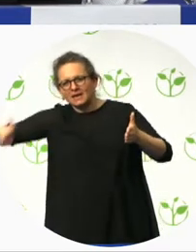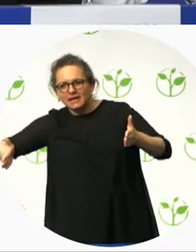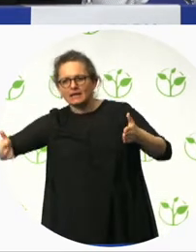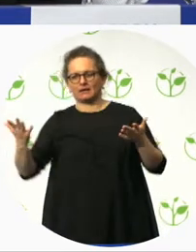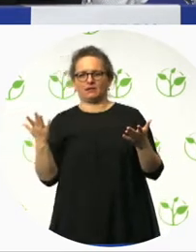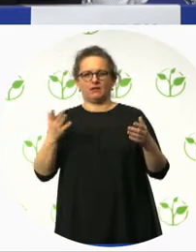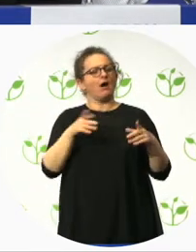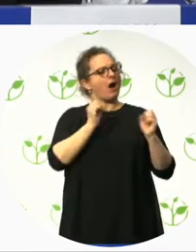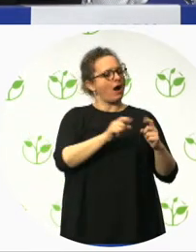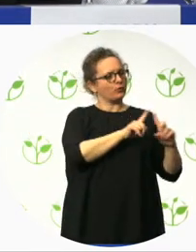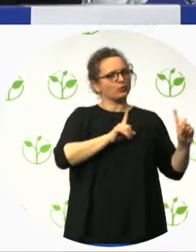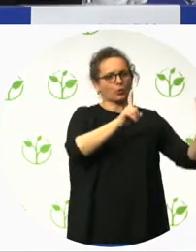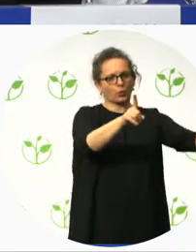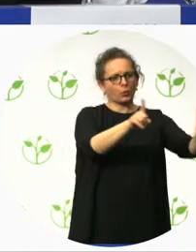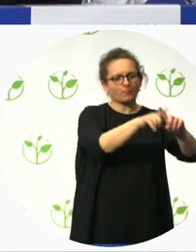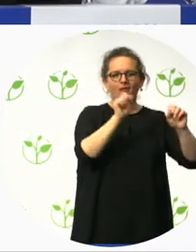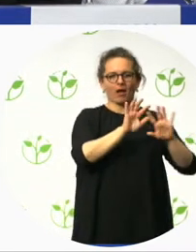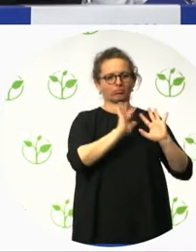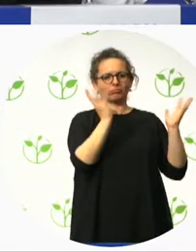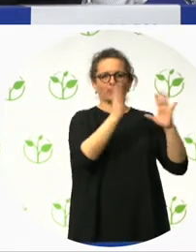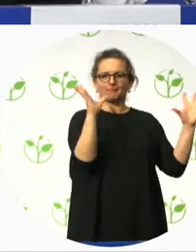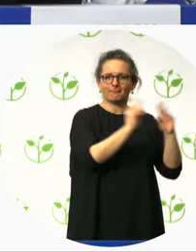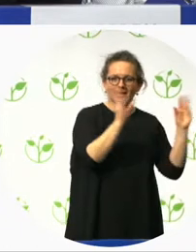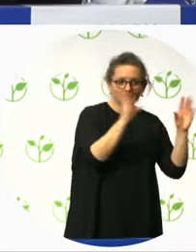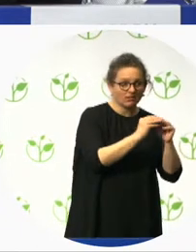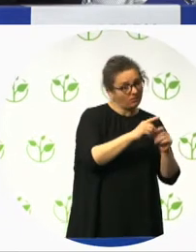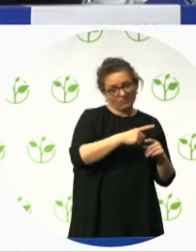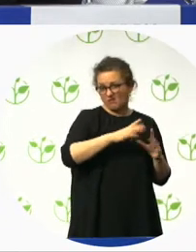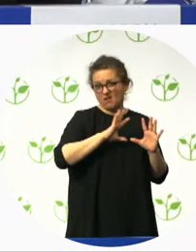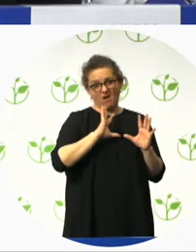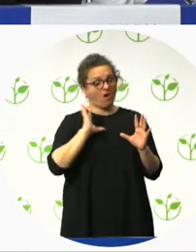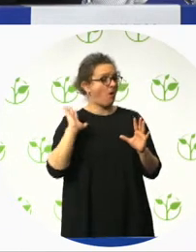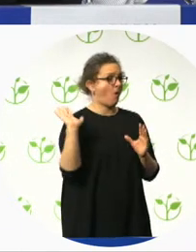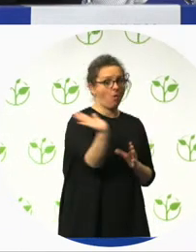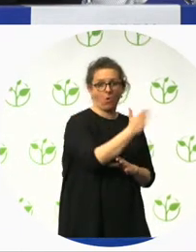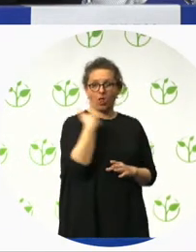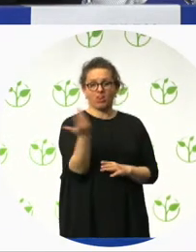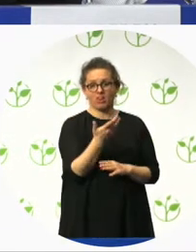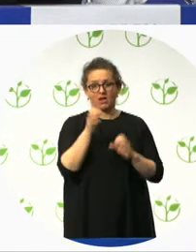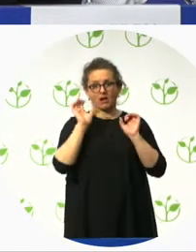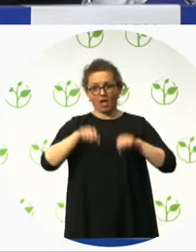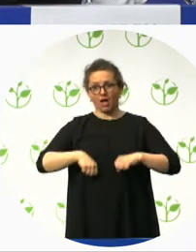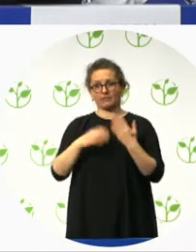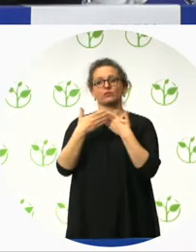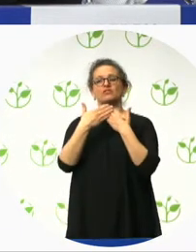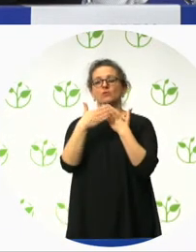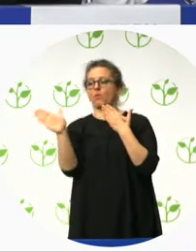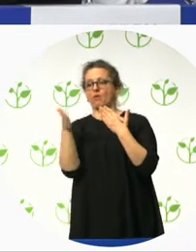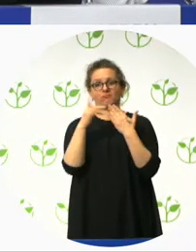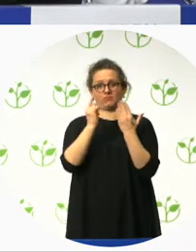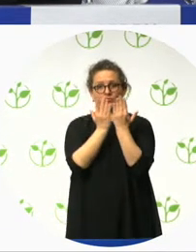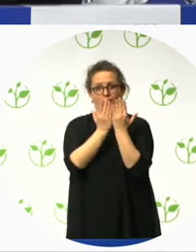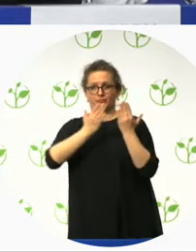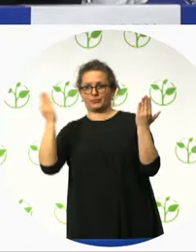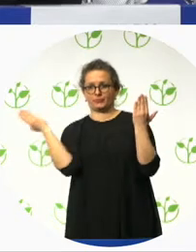Automatic doors are used extensively throughout the building. In the upper right-hand corner is a teaching kitchen. We have